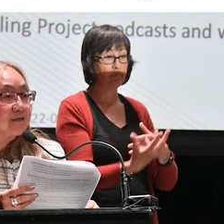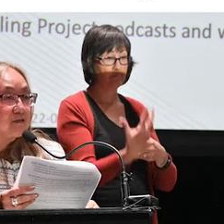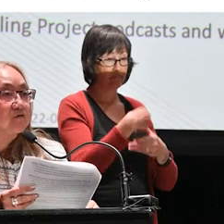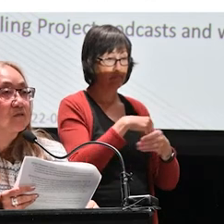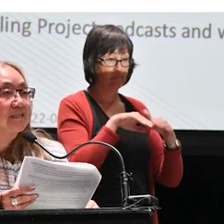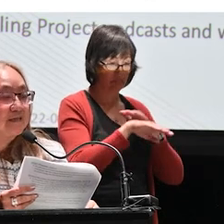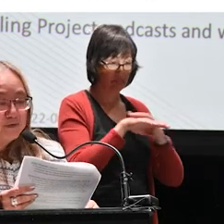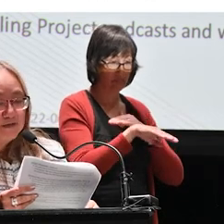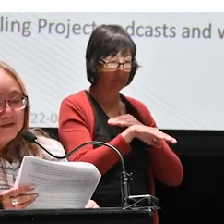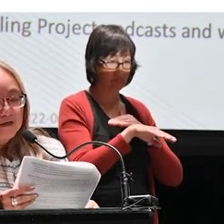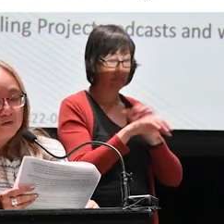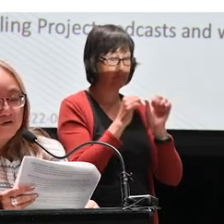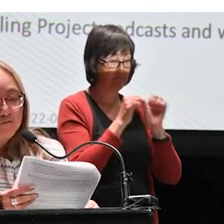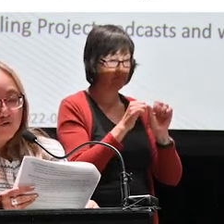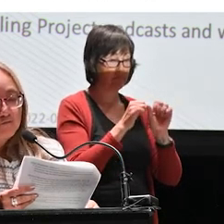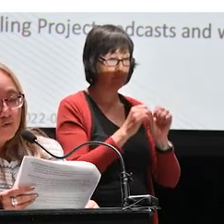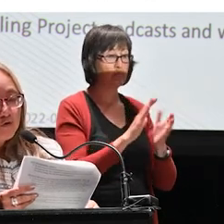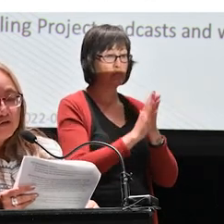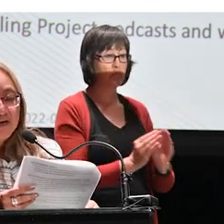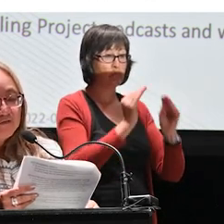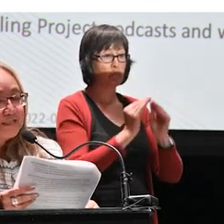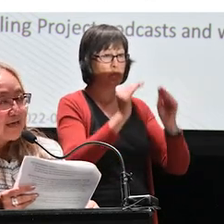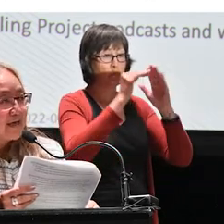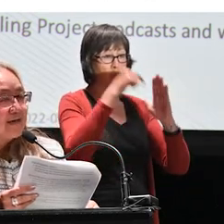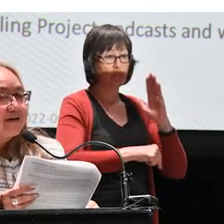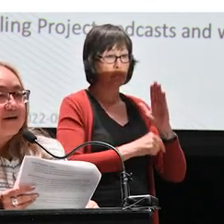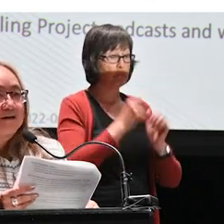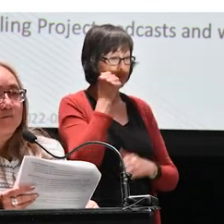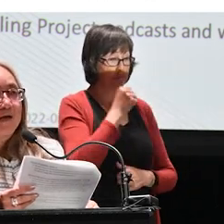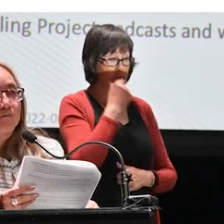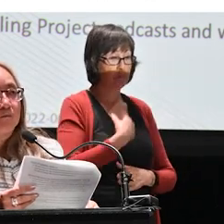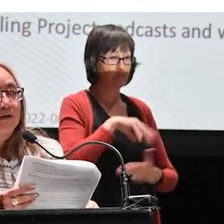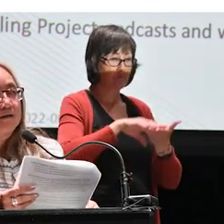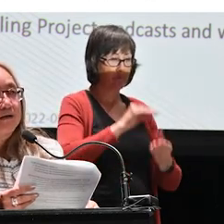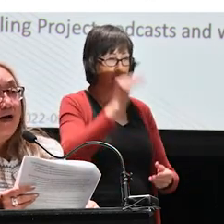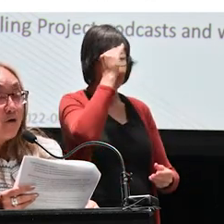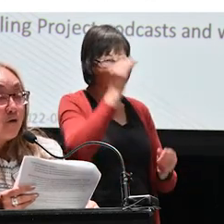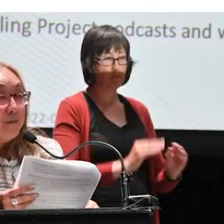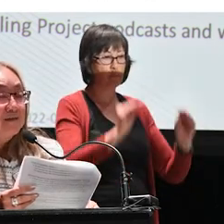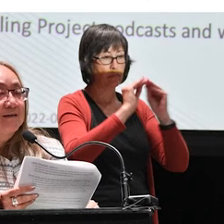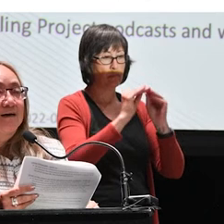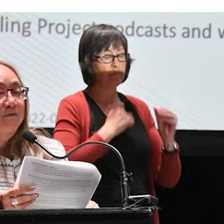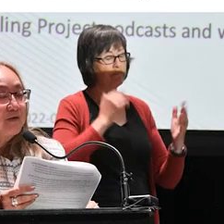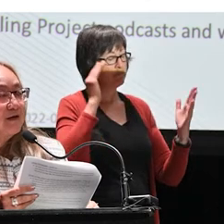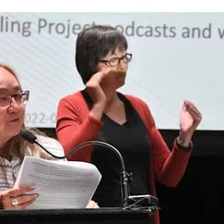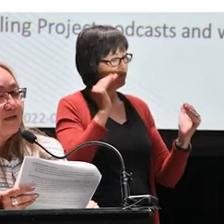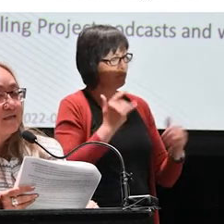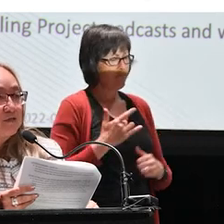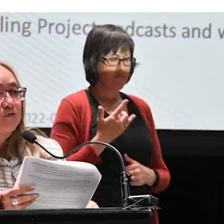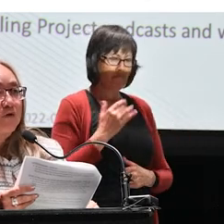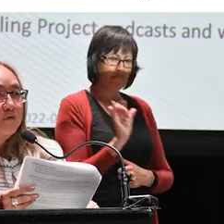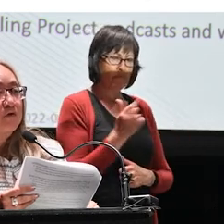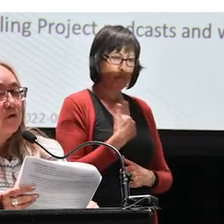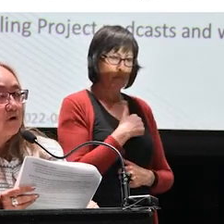continues to deepen. We learn more and more every day. And I hope, I feel like we